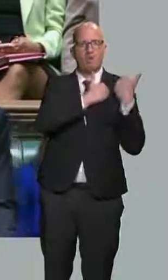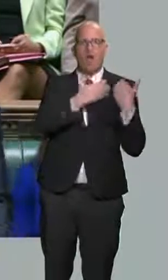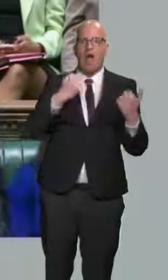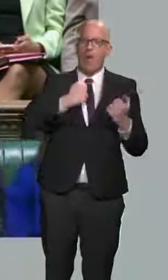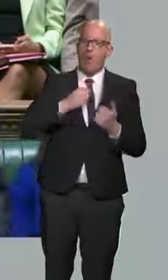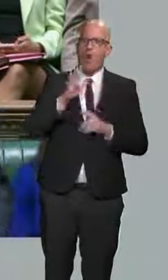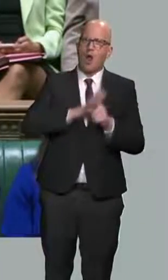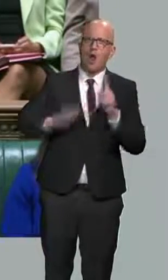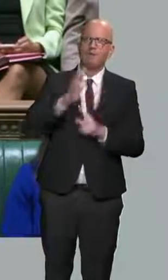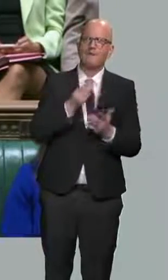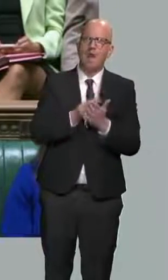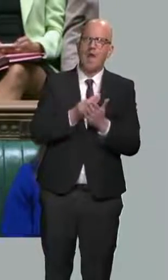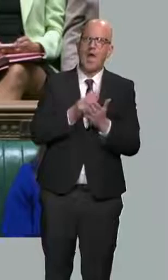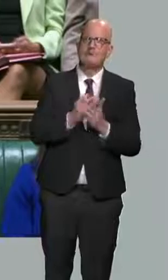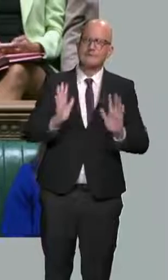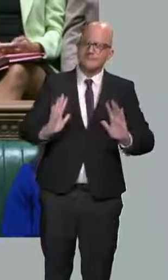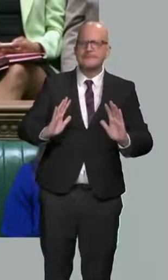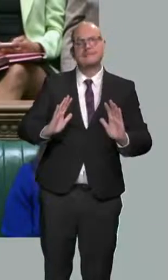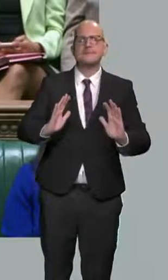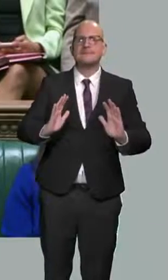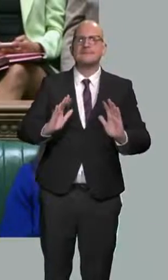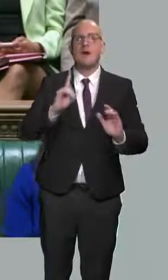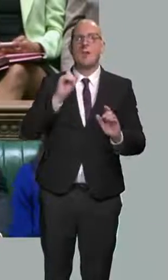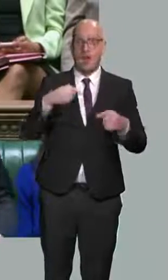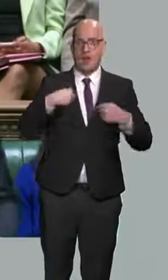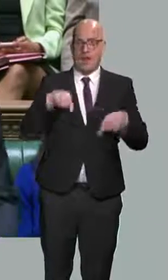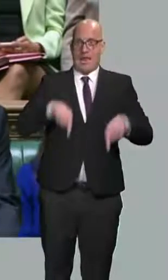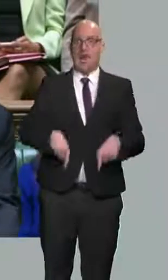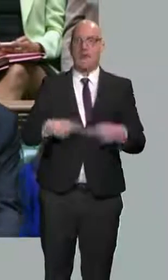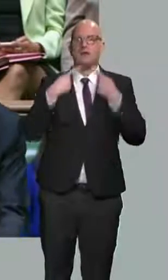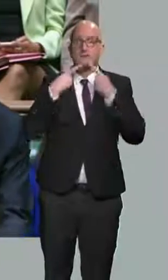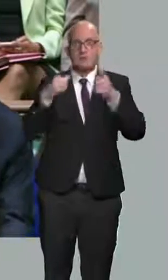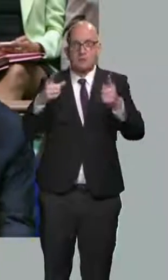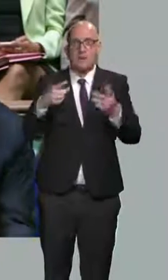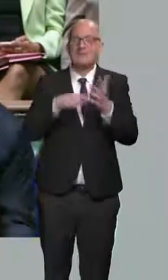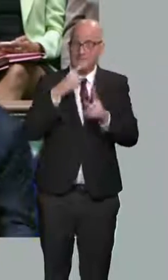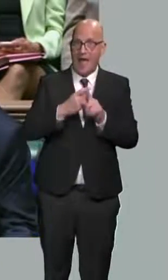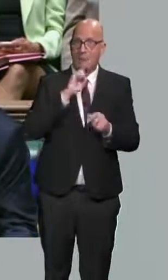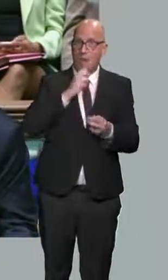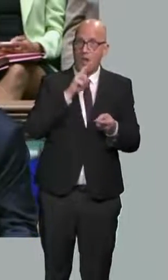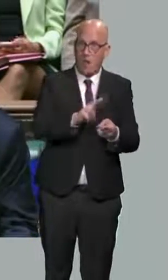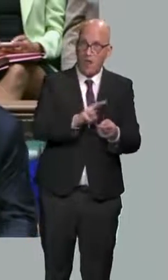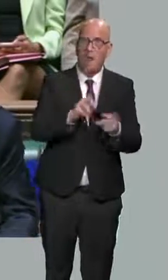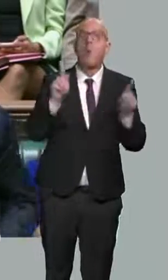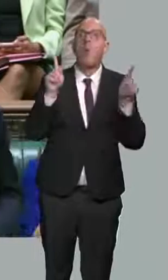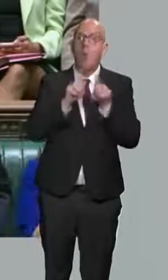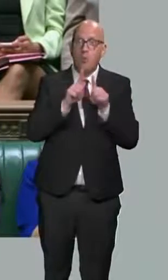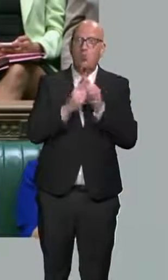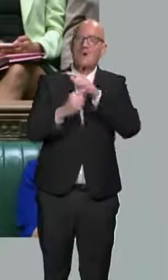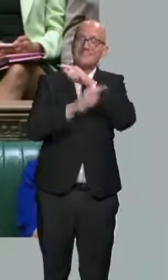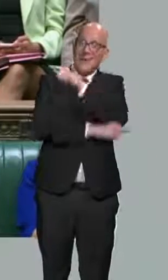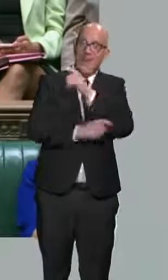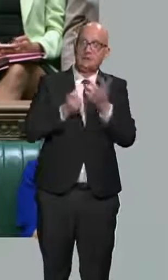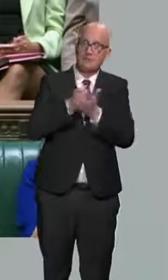stand here and tell this House that not only are taxes being cut, but that debt is also falling